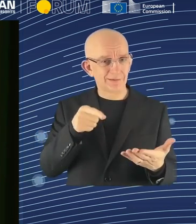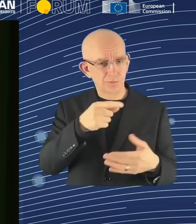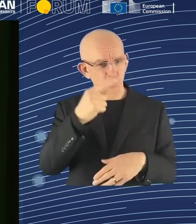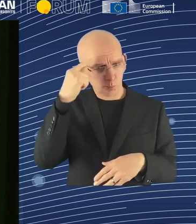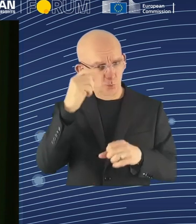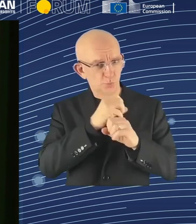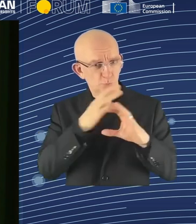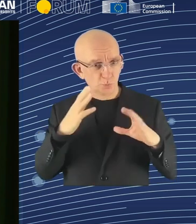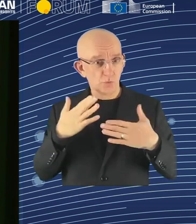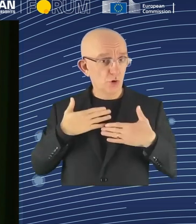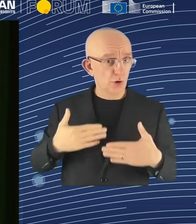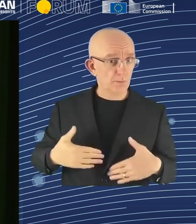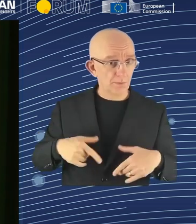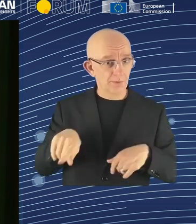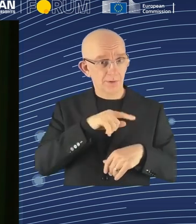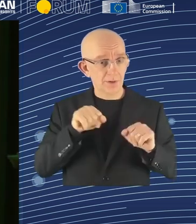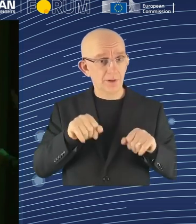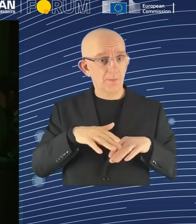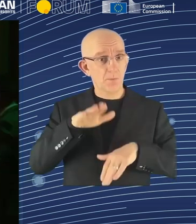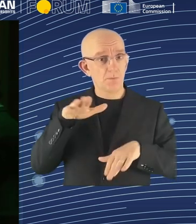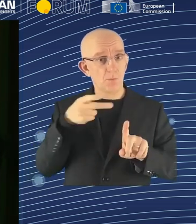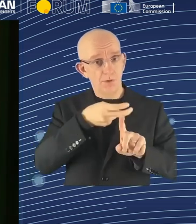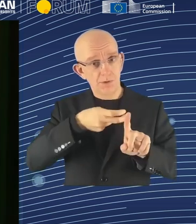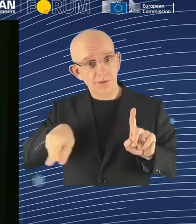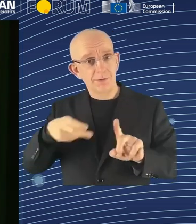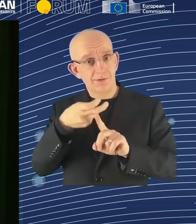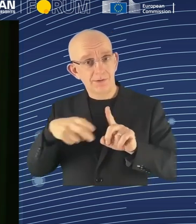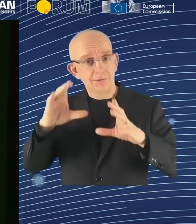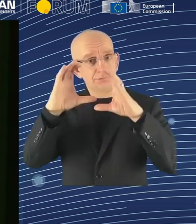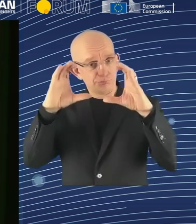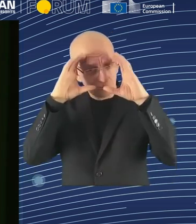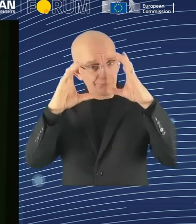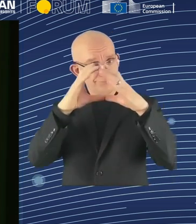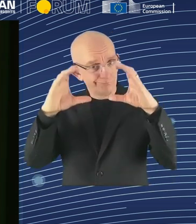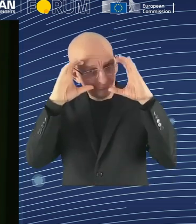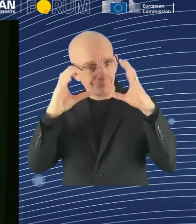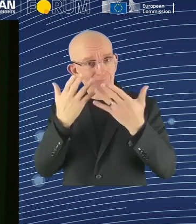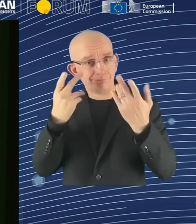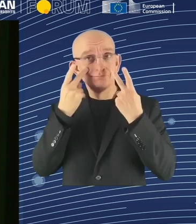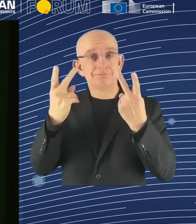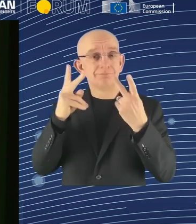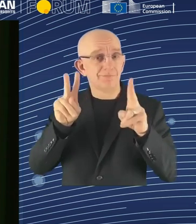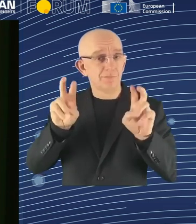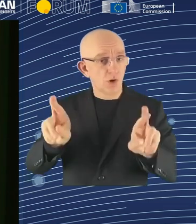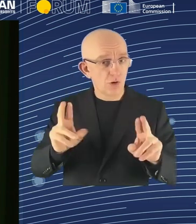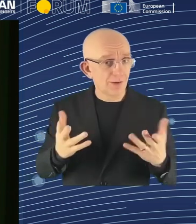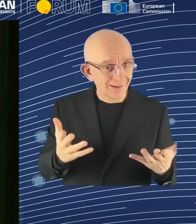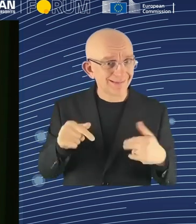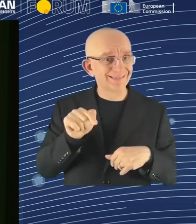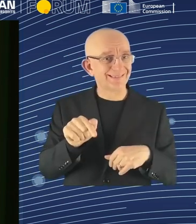And this would be, I think, less interesting than the option Keynes gave us.